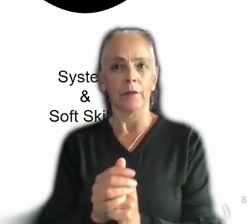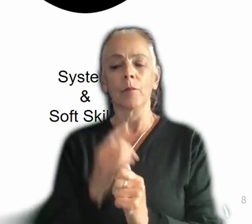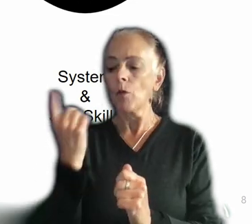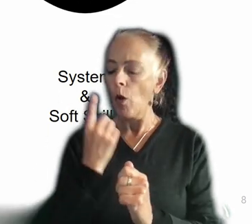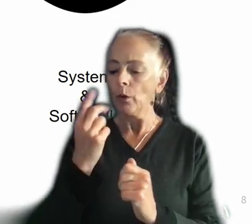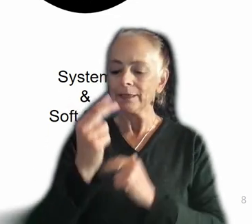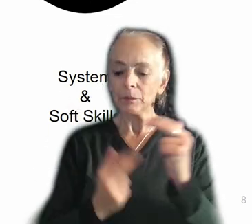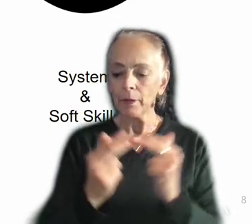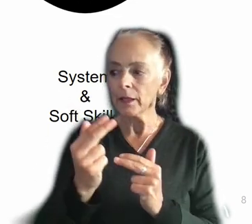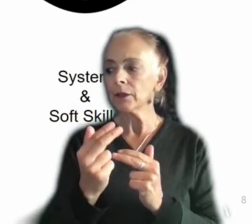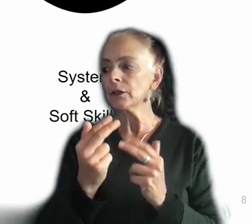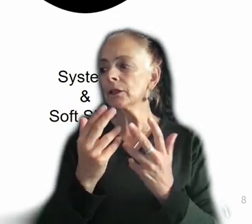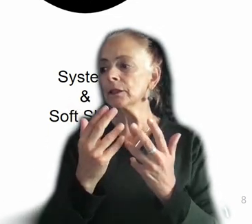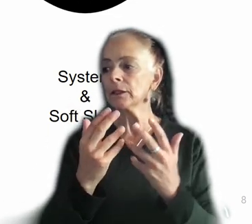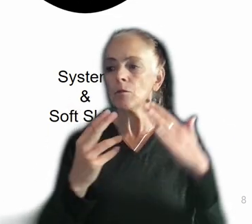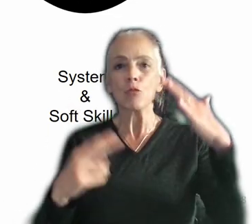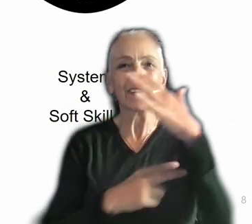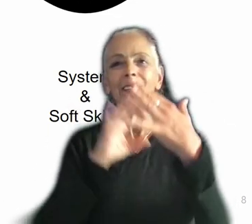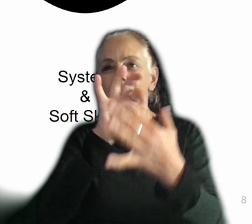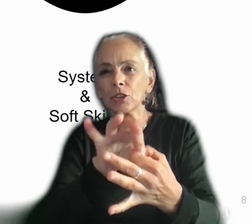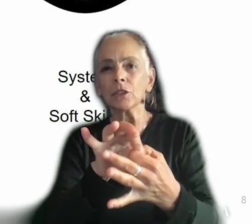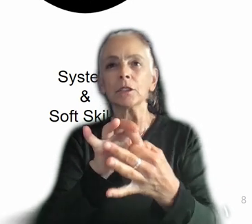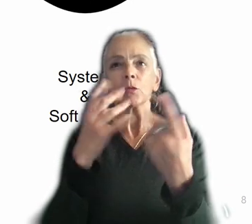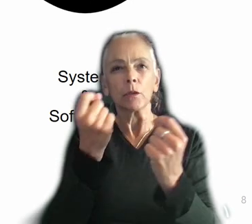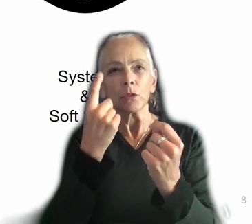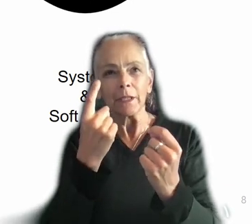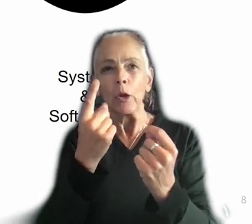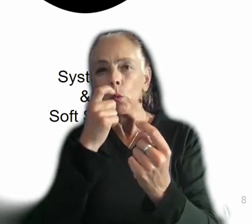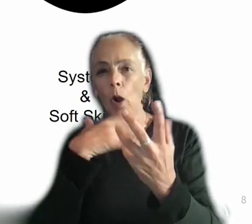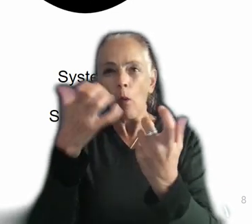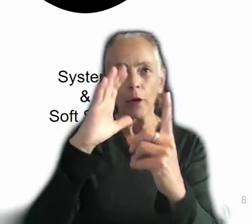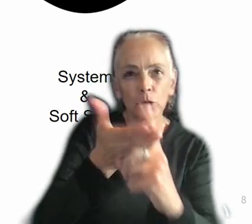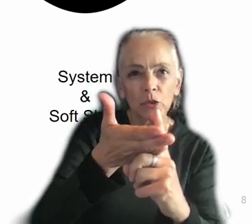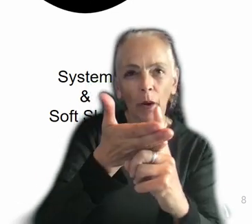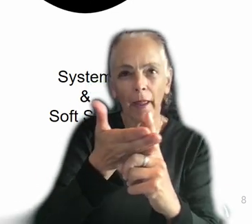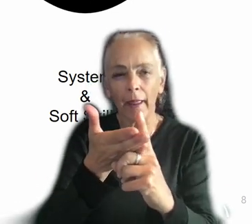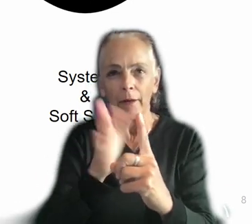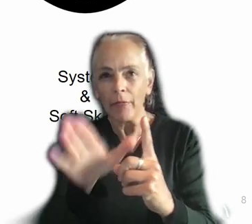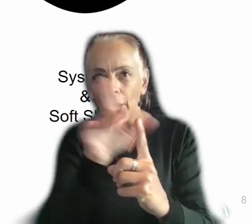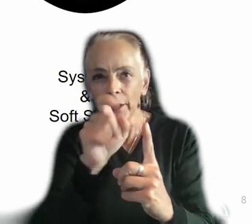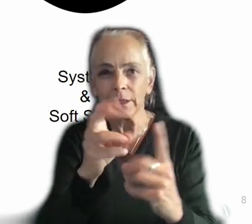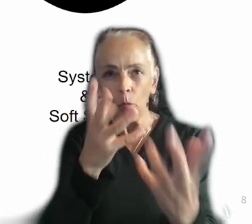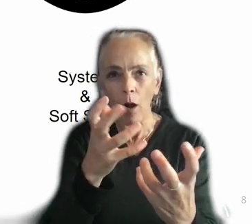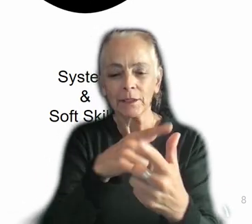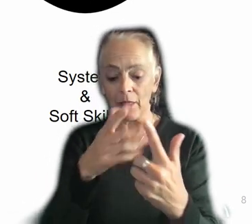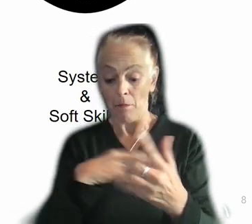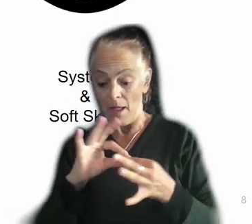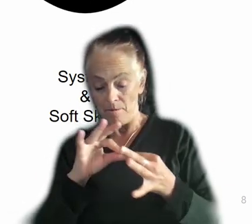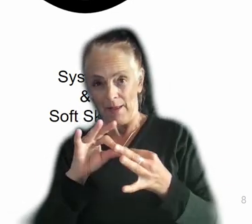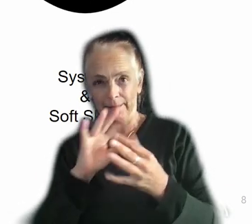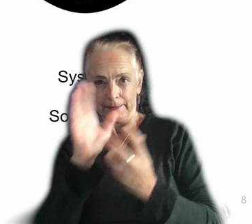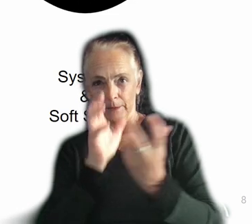bridge, trying to understand the needs and wants of the person I'm persuading, and then tailoring my message to them so they can better